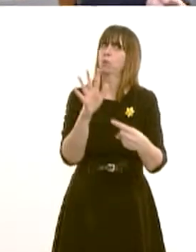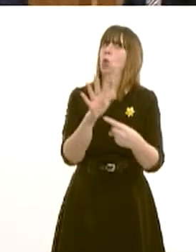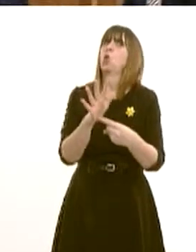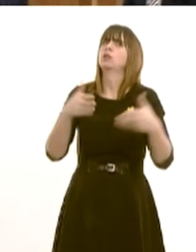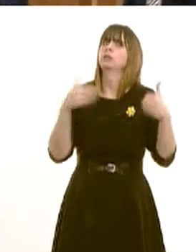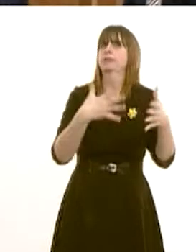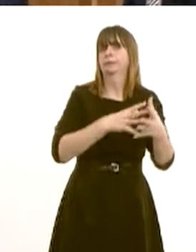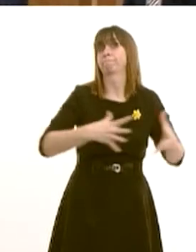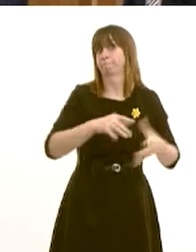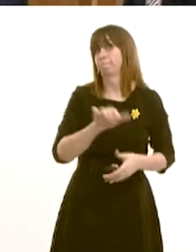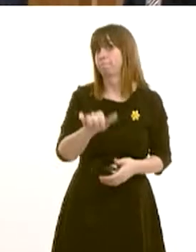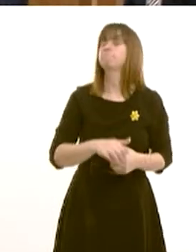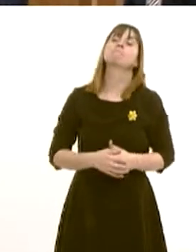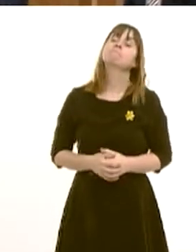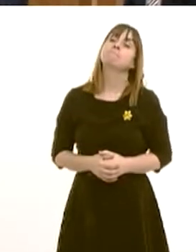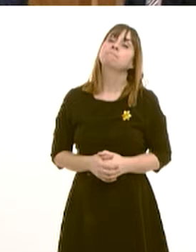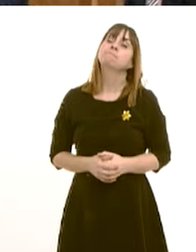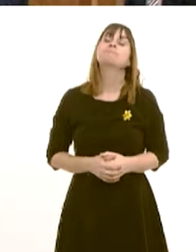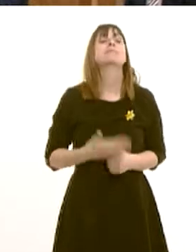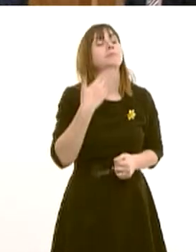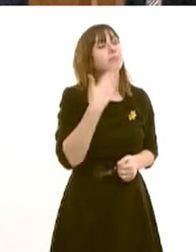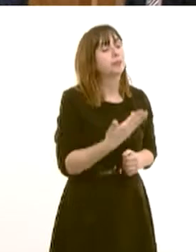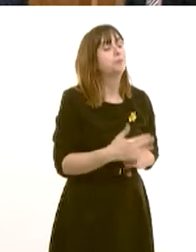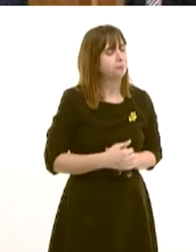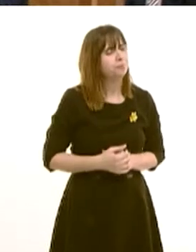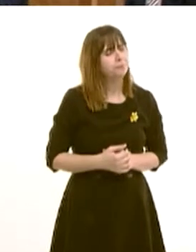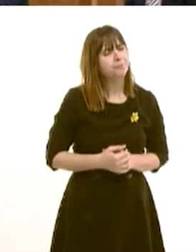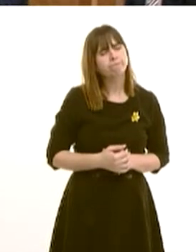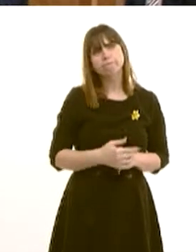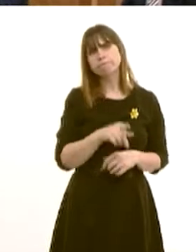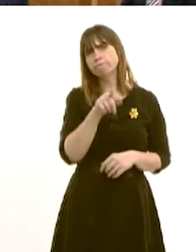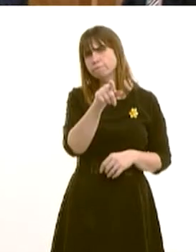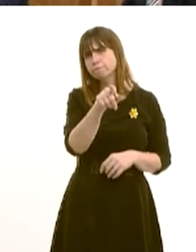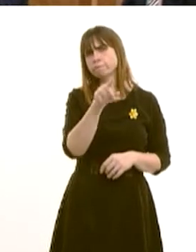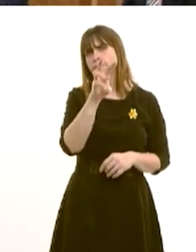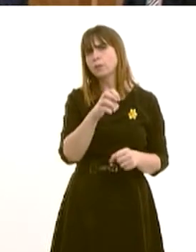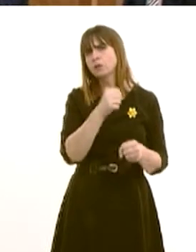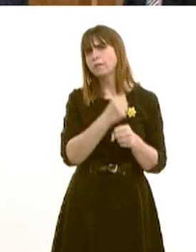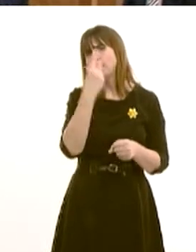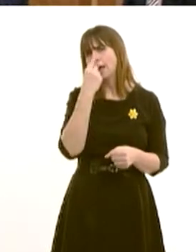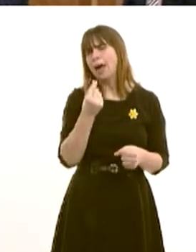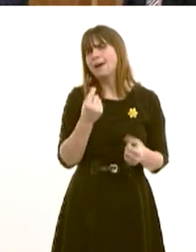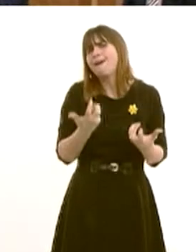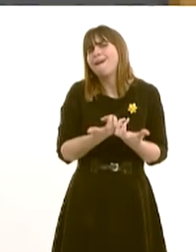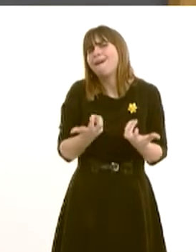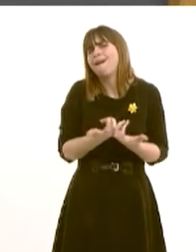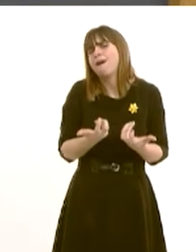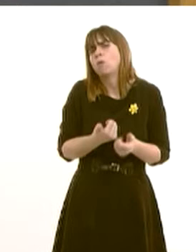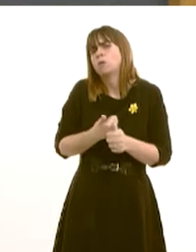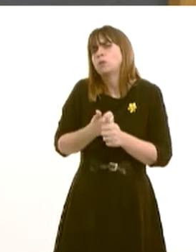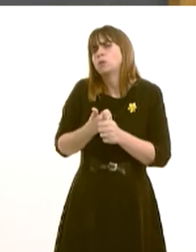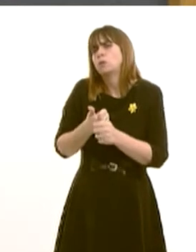for their needs. I thank the First Minister for that response. Is there anything the Welsh Government can do to help support GE